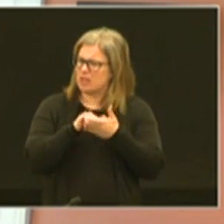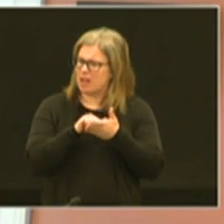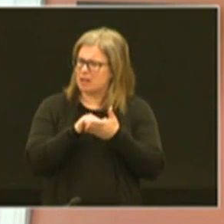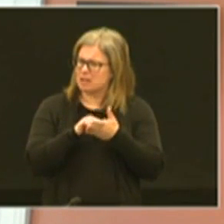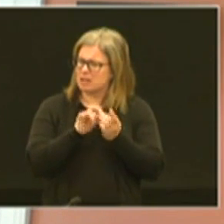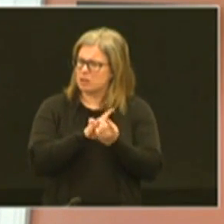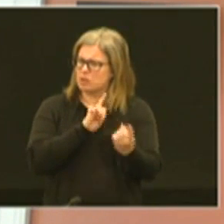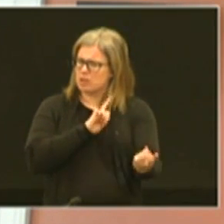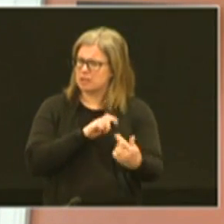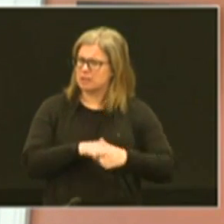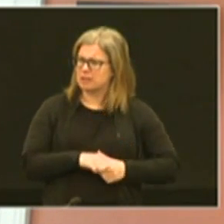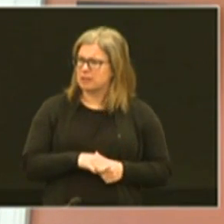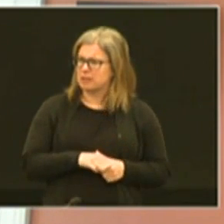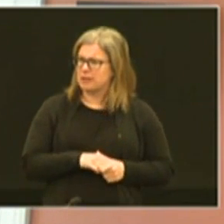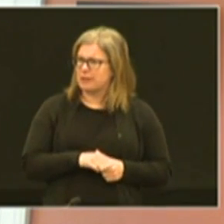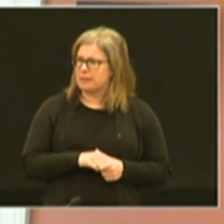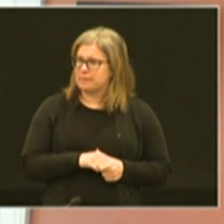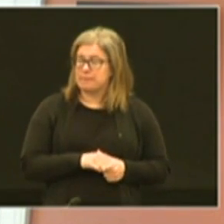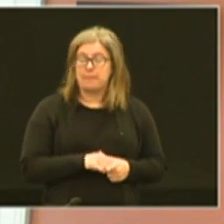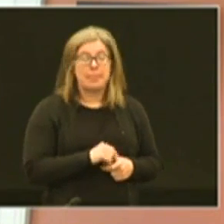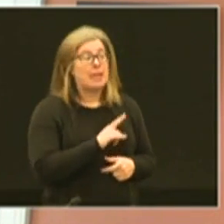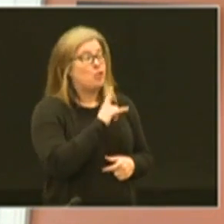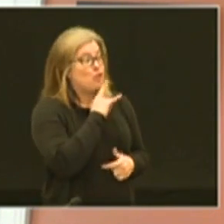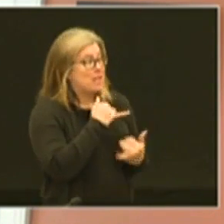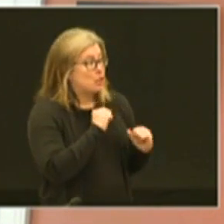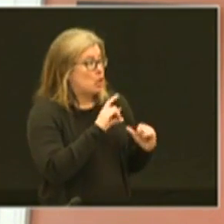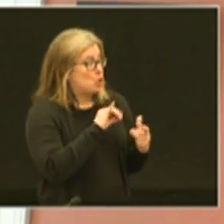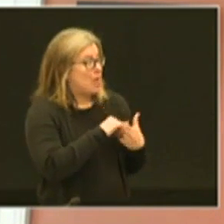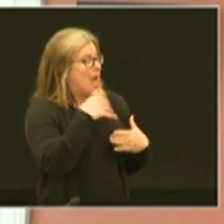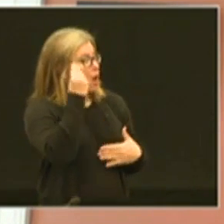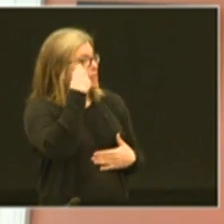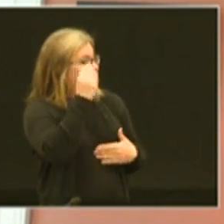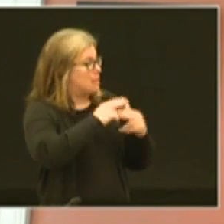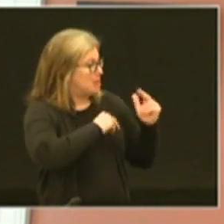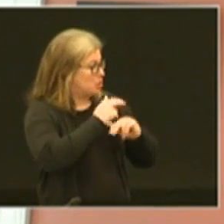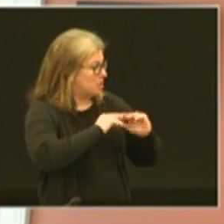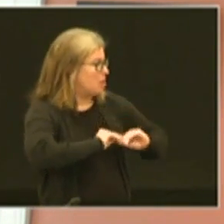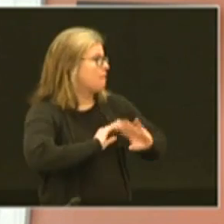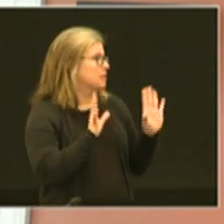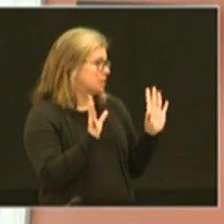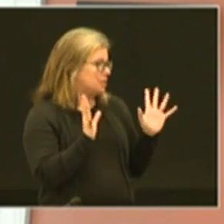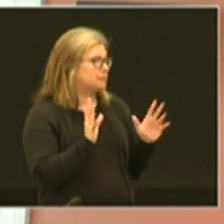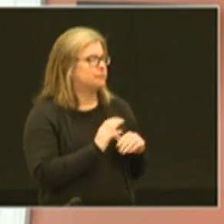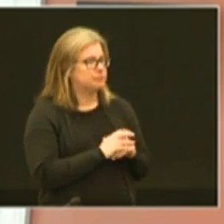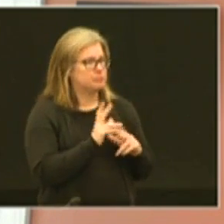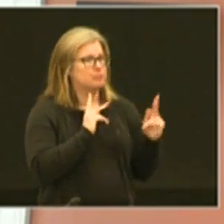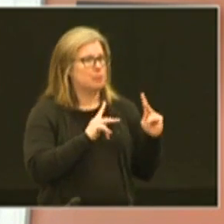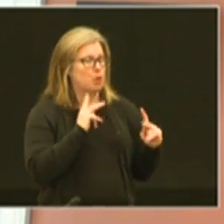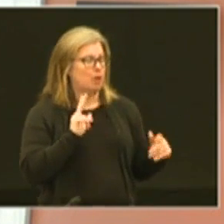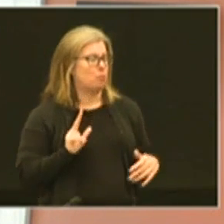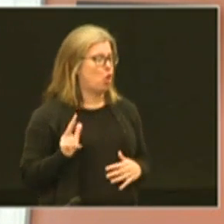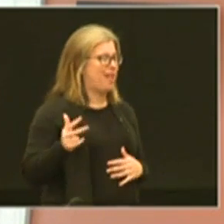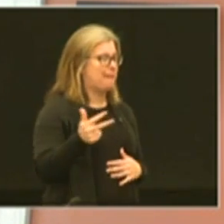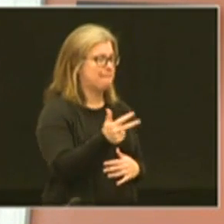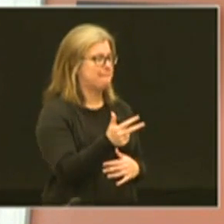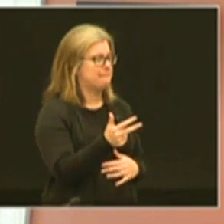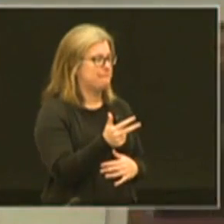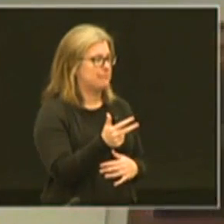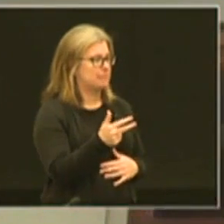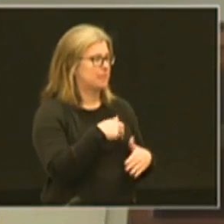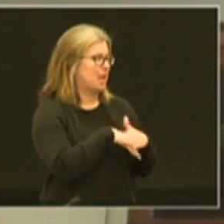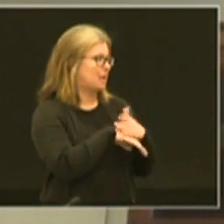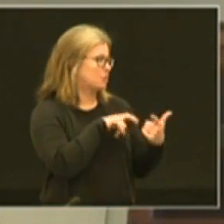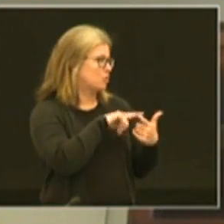under the social distancing? So we're really trying to do that outside of the buildings obviously so that people can pull up and get